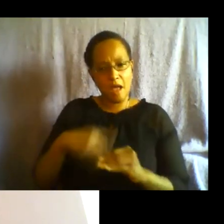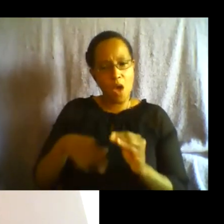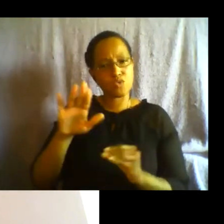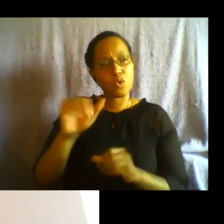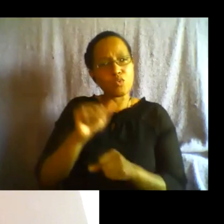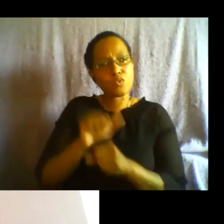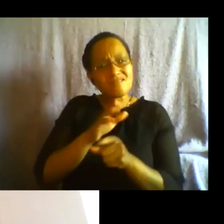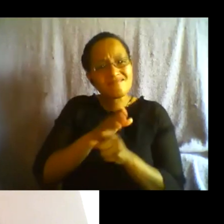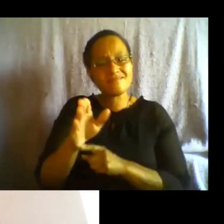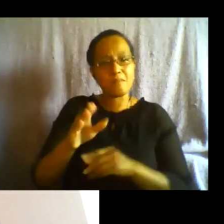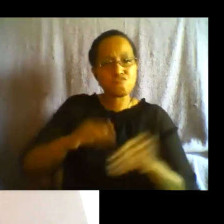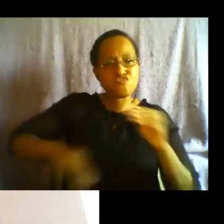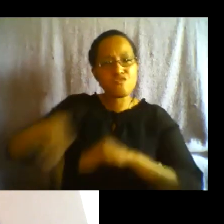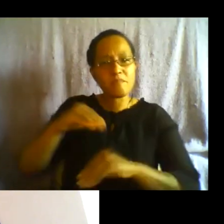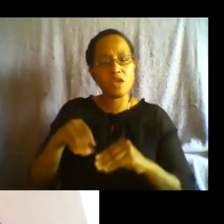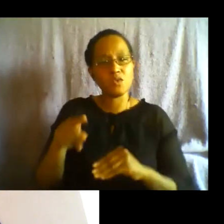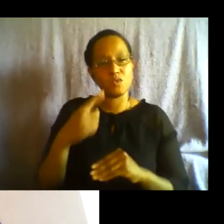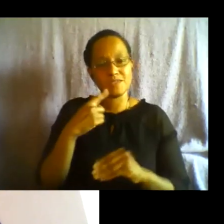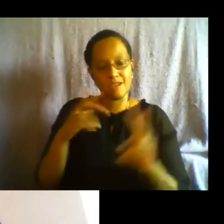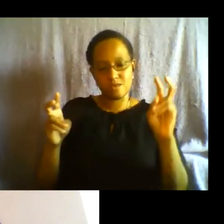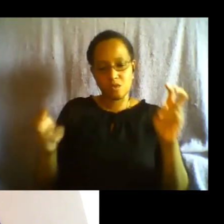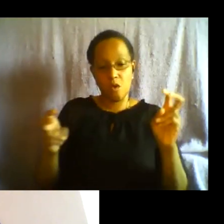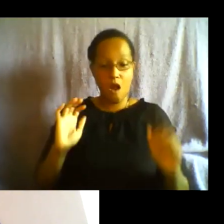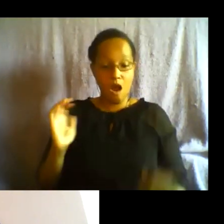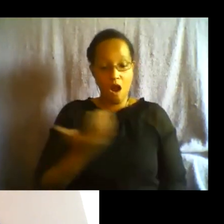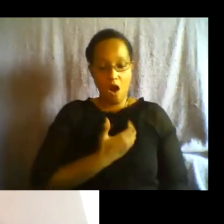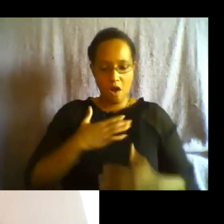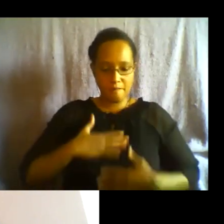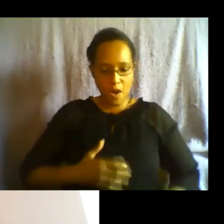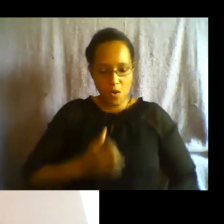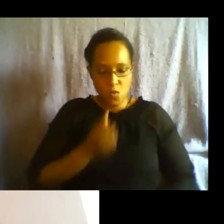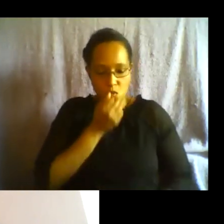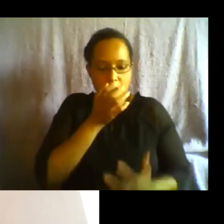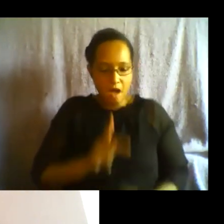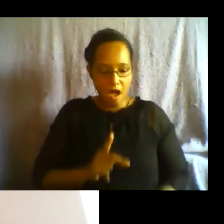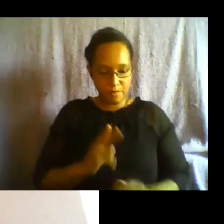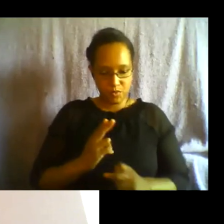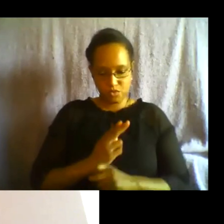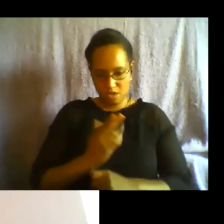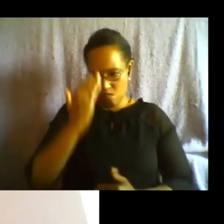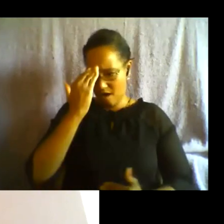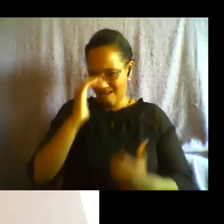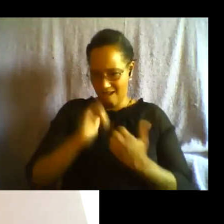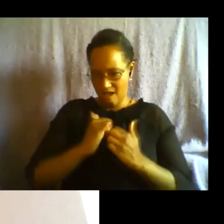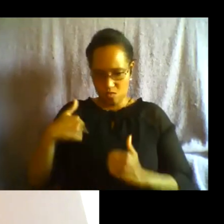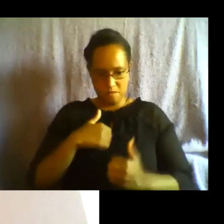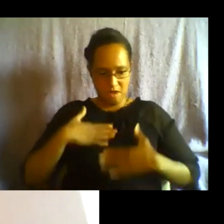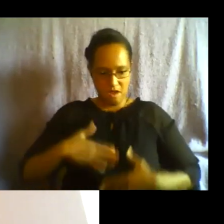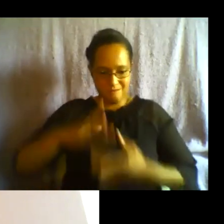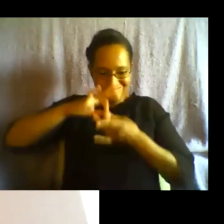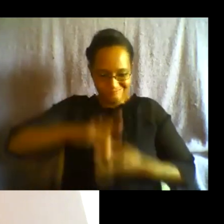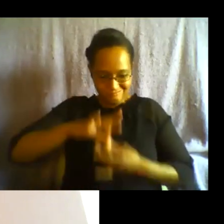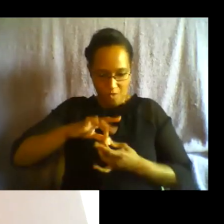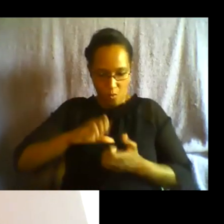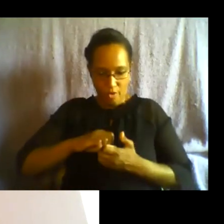warming up our bodies with an awareness of connecting to the earth and i really loved how that connects to sins